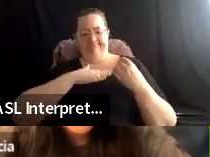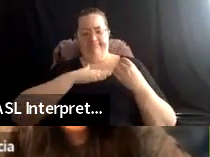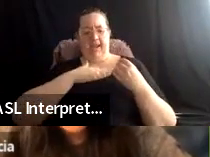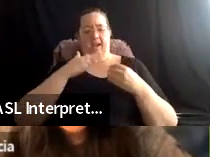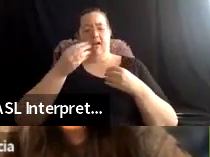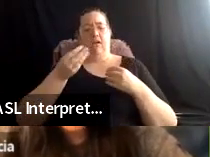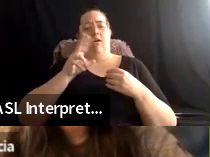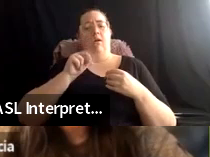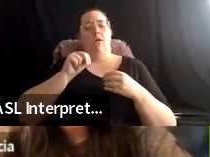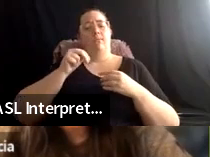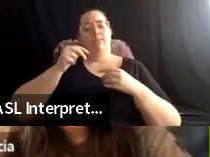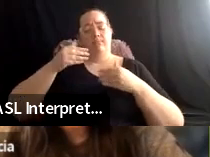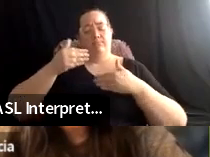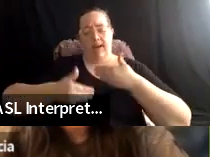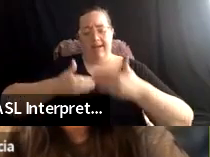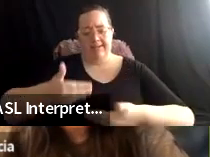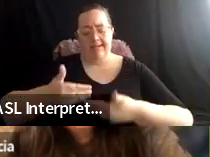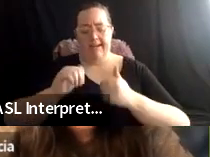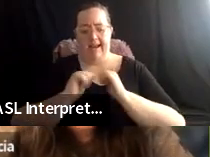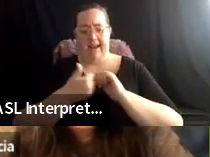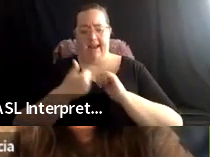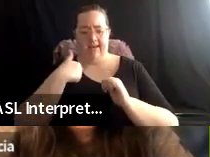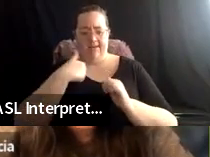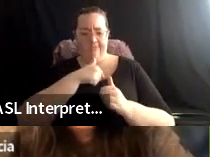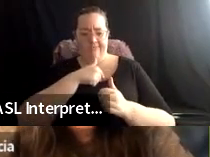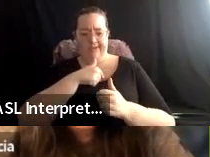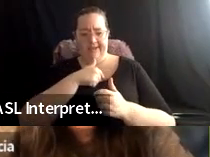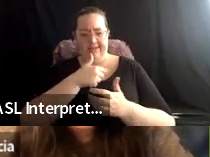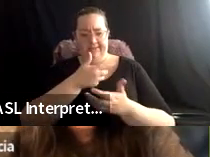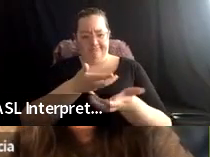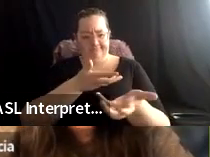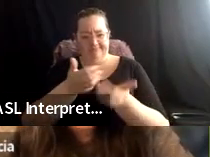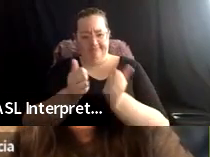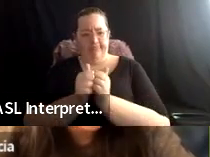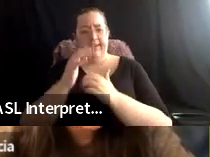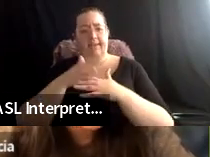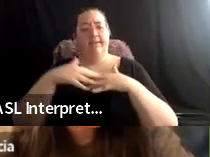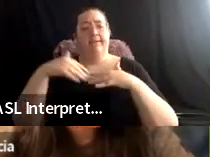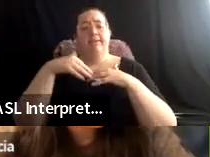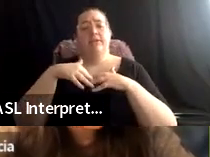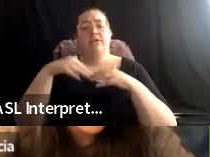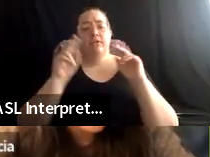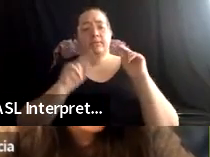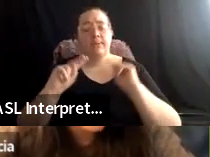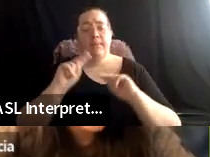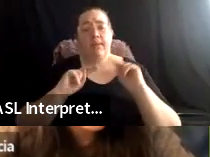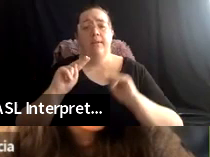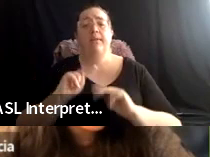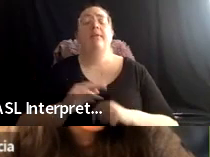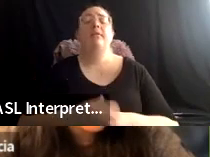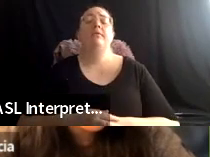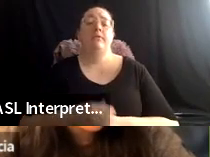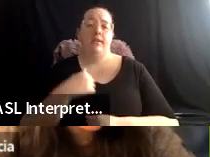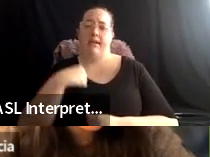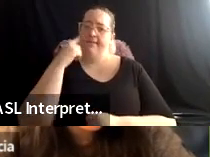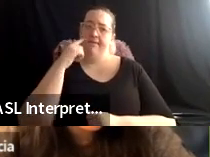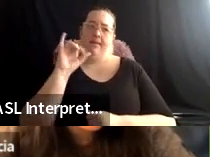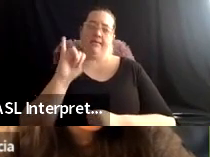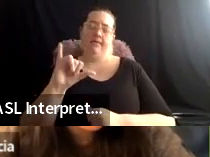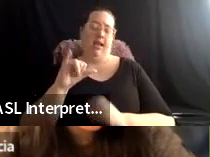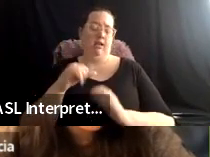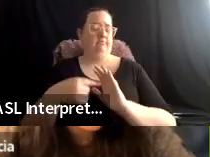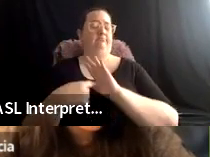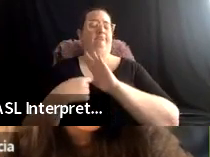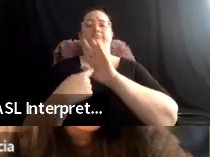and the way that they interact with indigenous people, um, which I think is exemplified through the